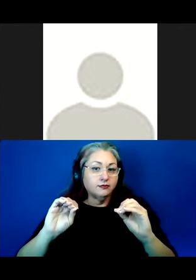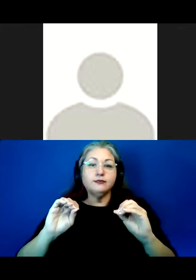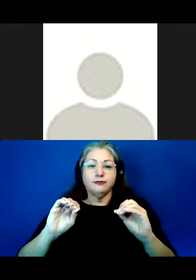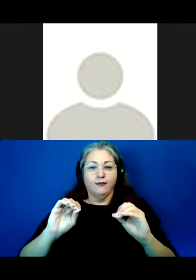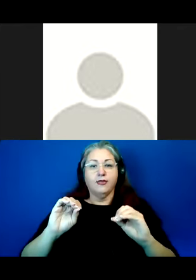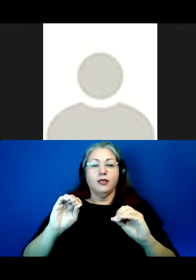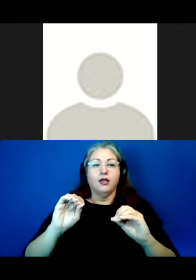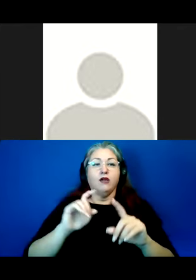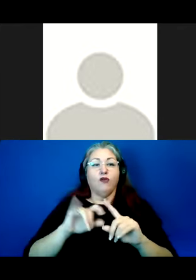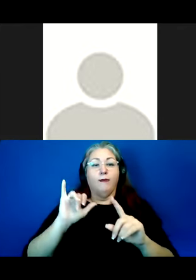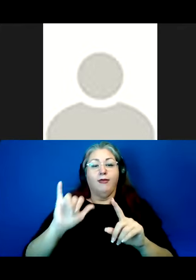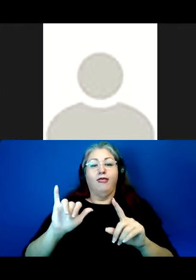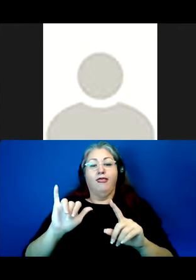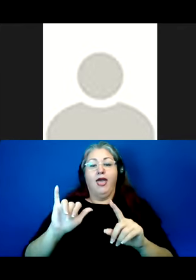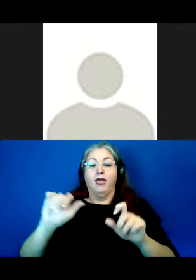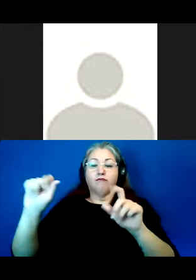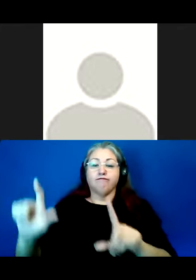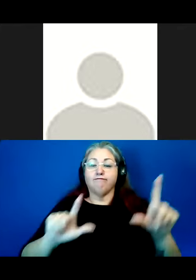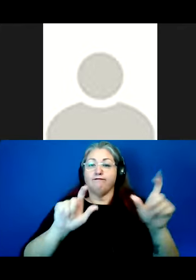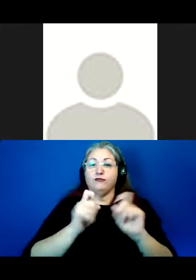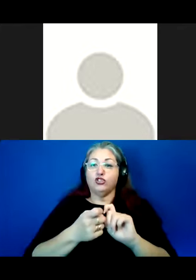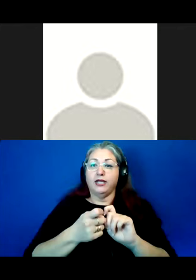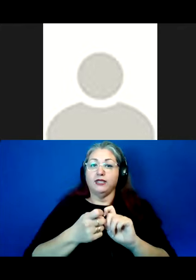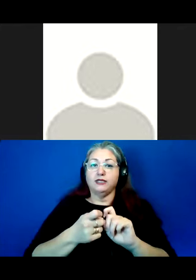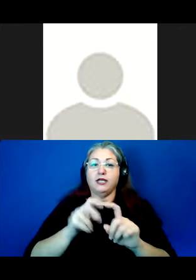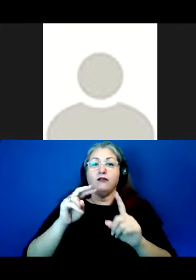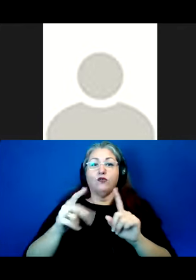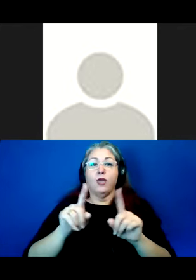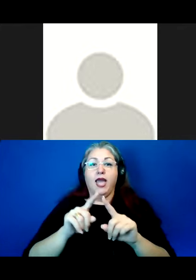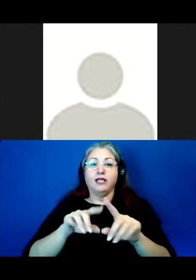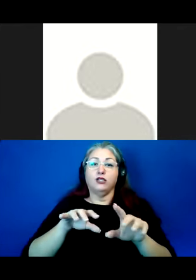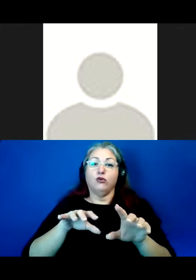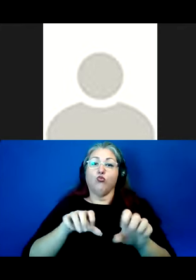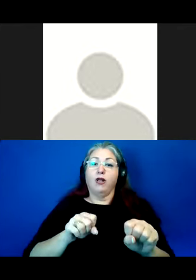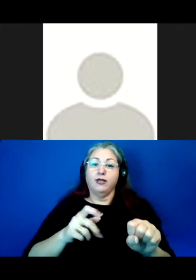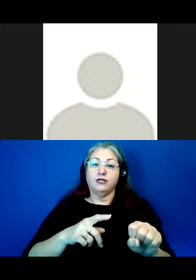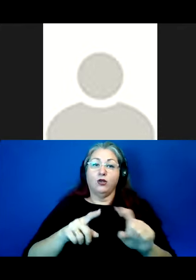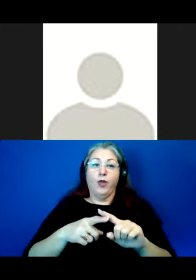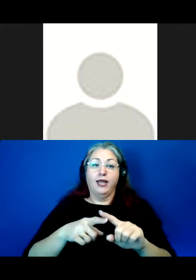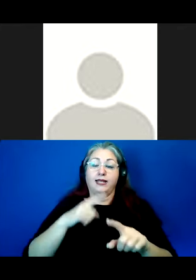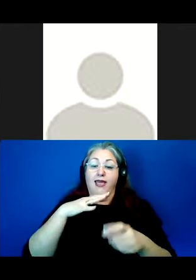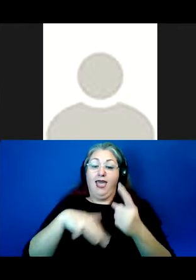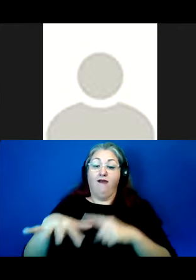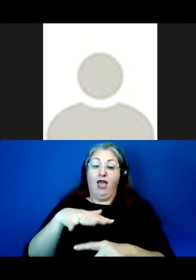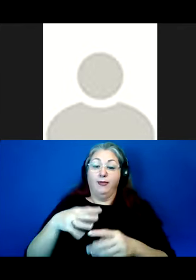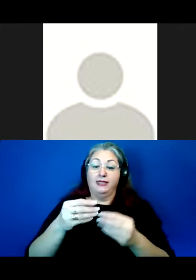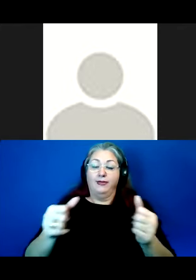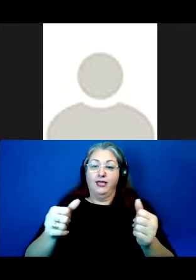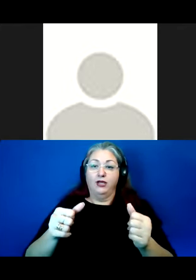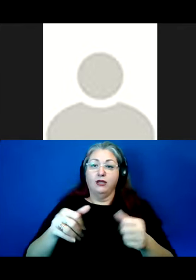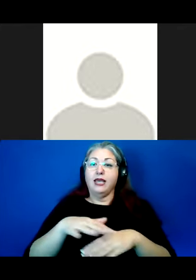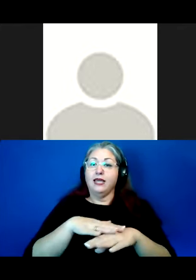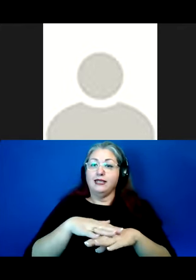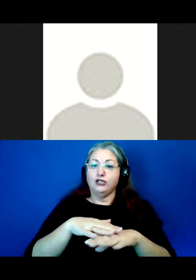reclamation framework, a better question might be something like what structures or environments disappear indigenous languages.